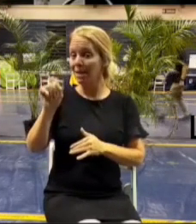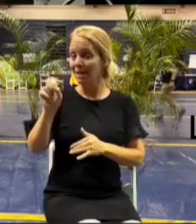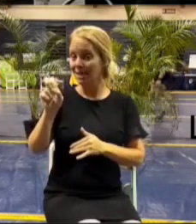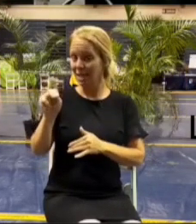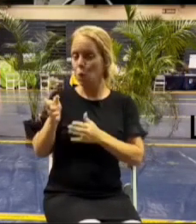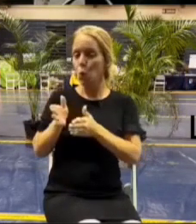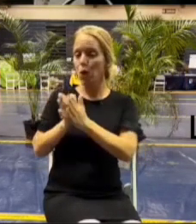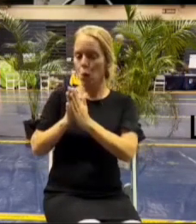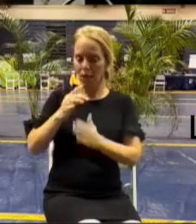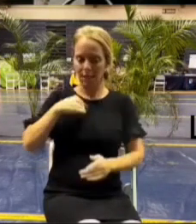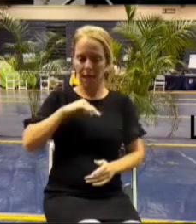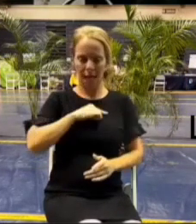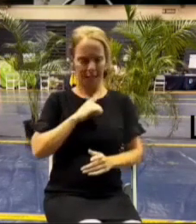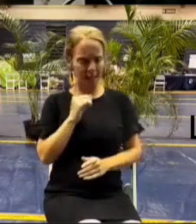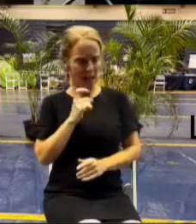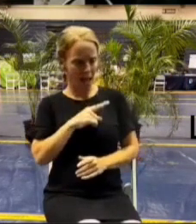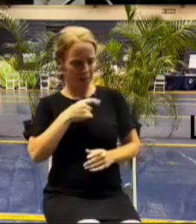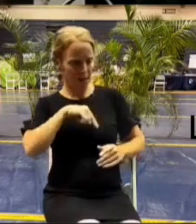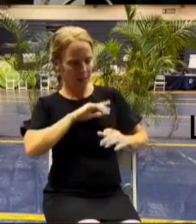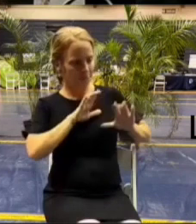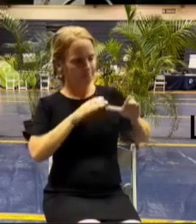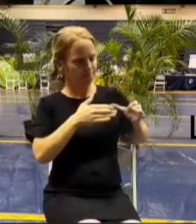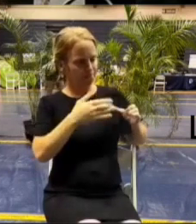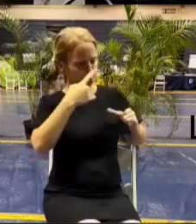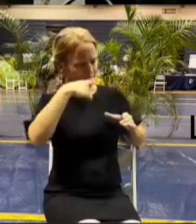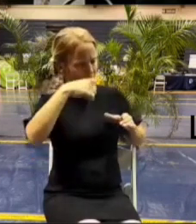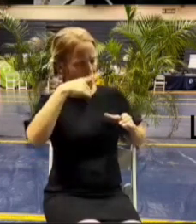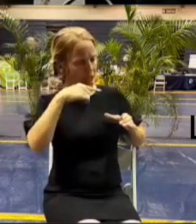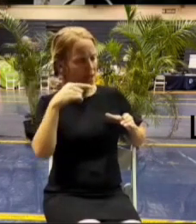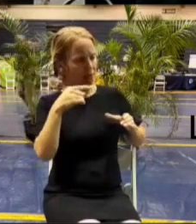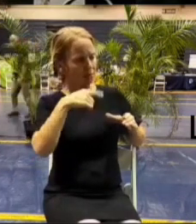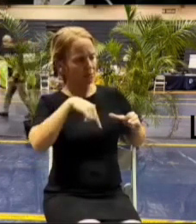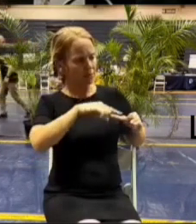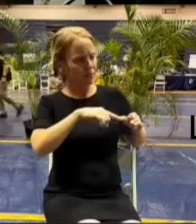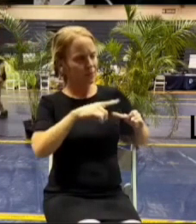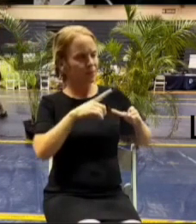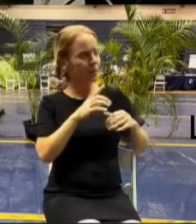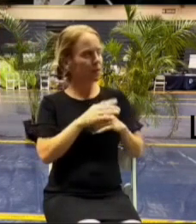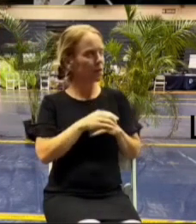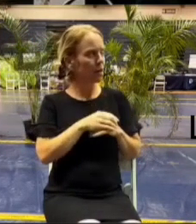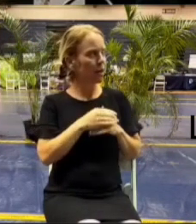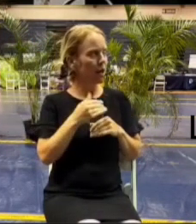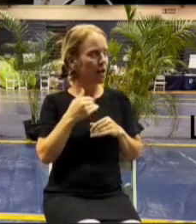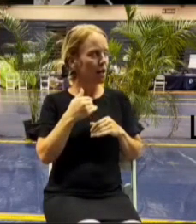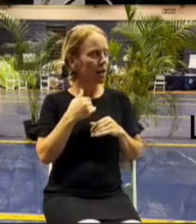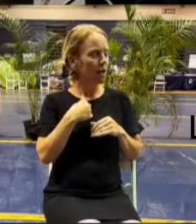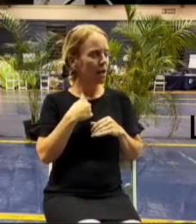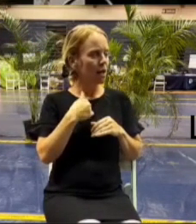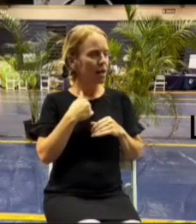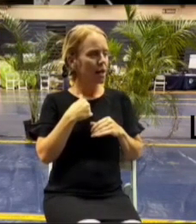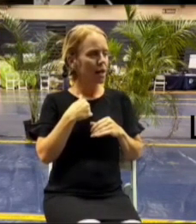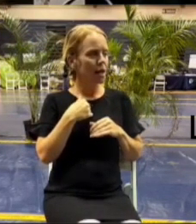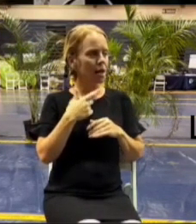on the county council to uh pass the eminent